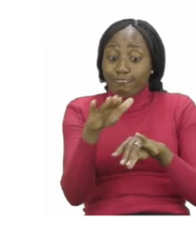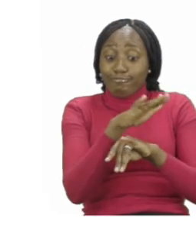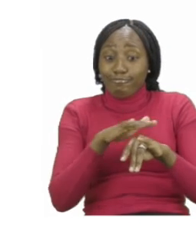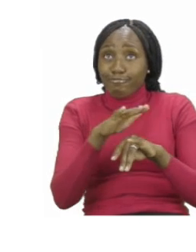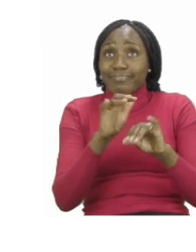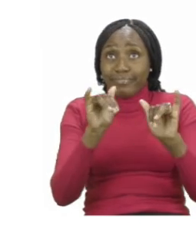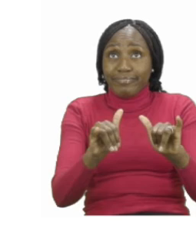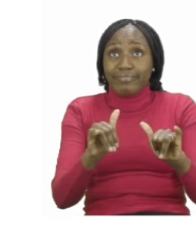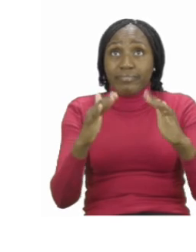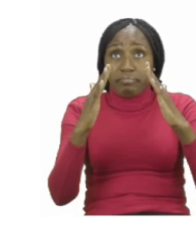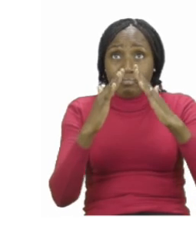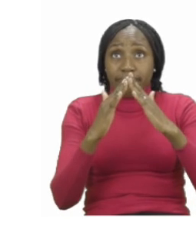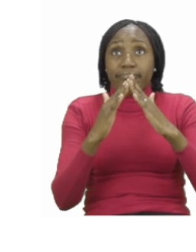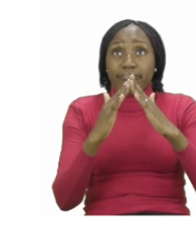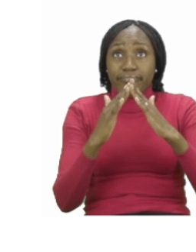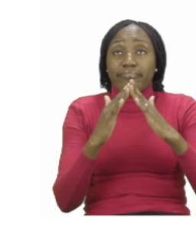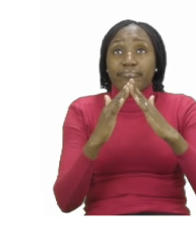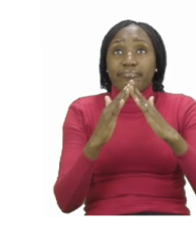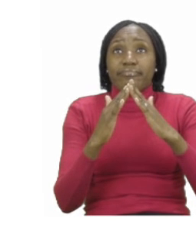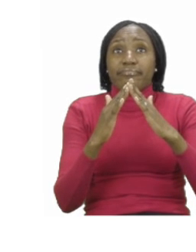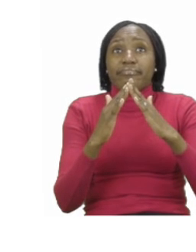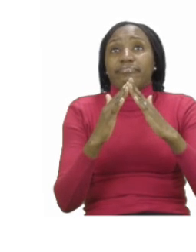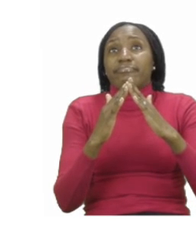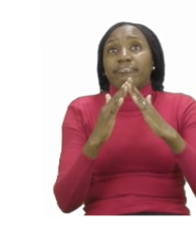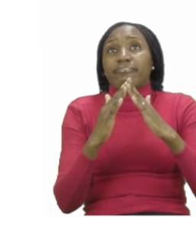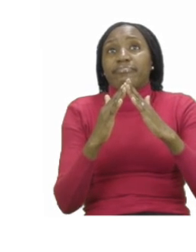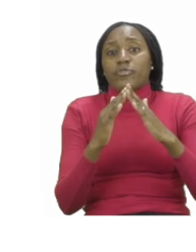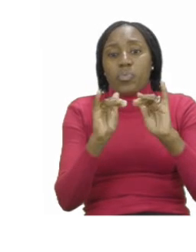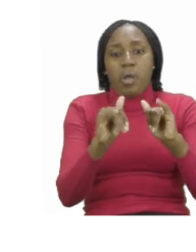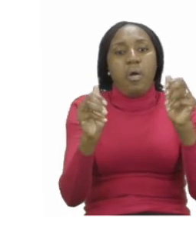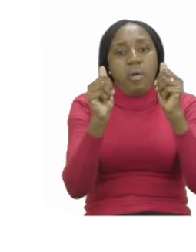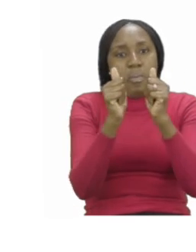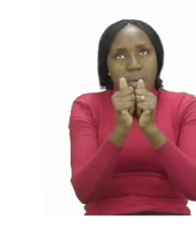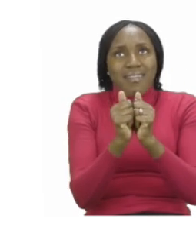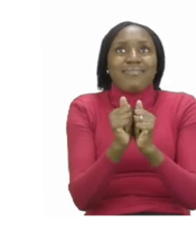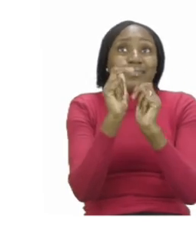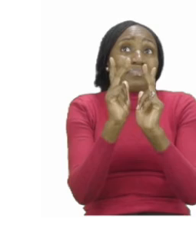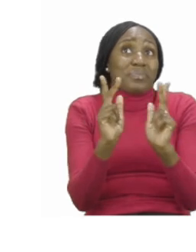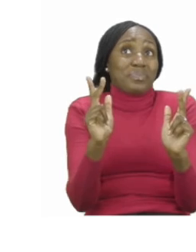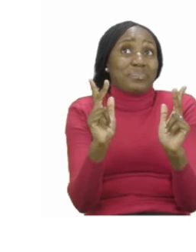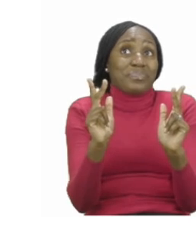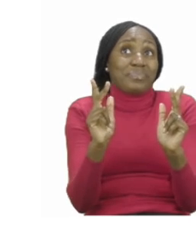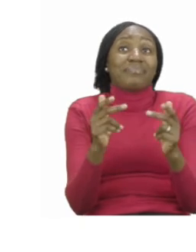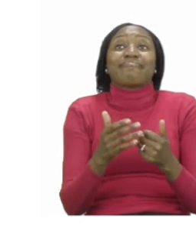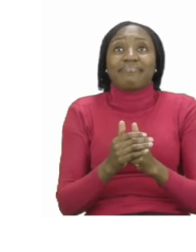is an animal that can live in your house.